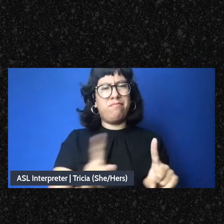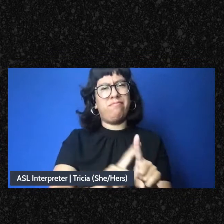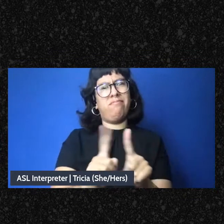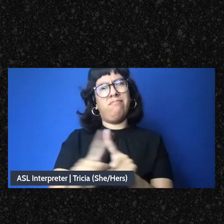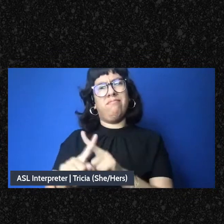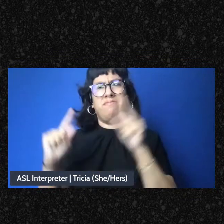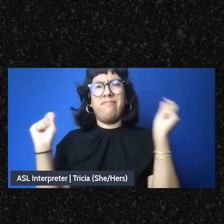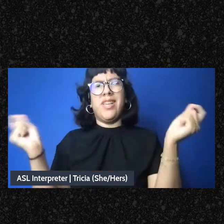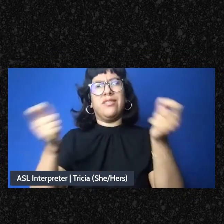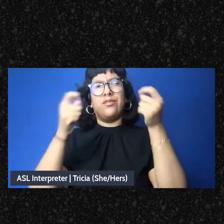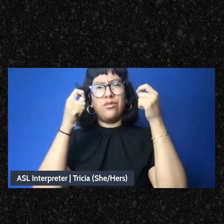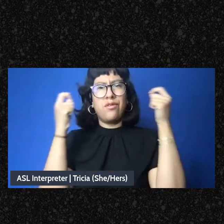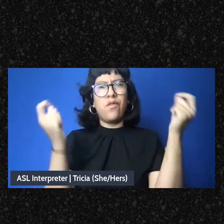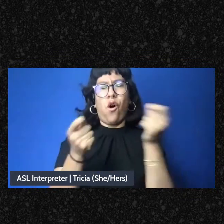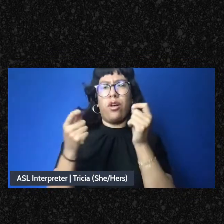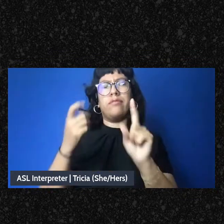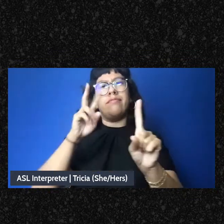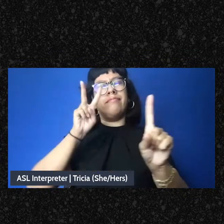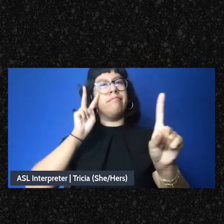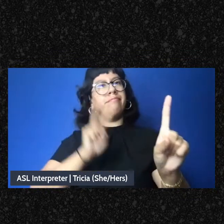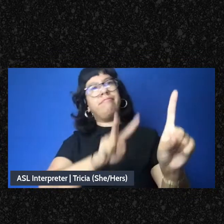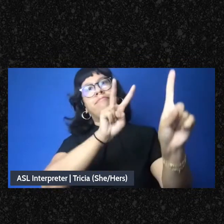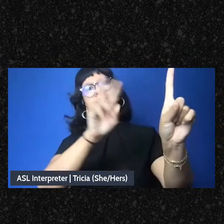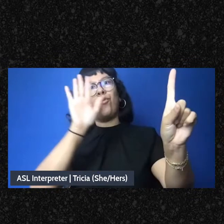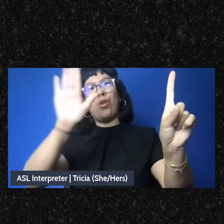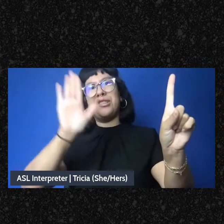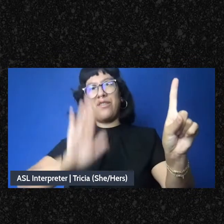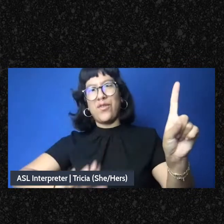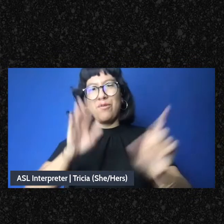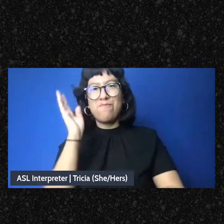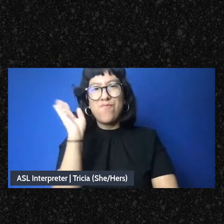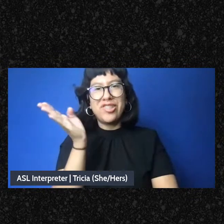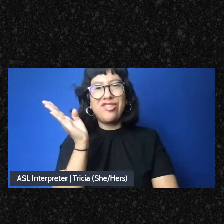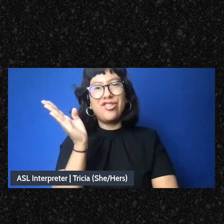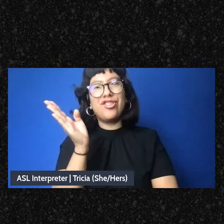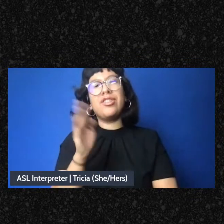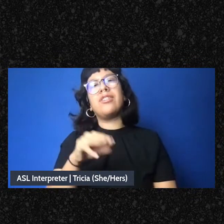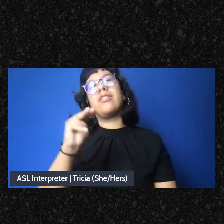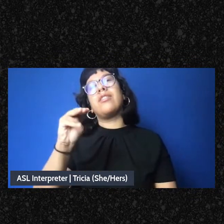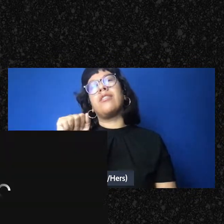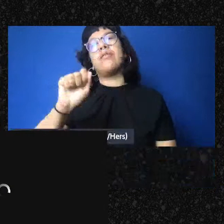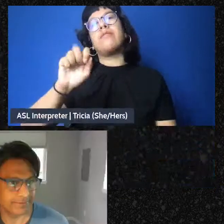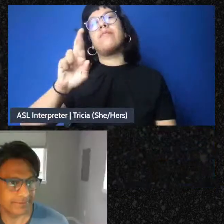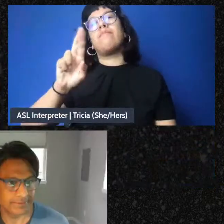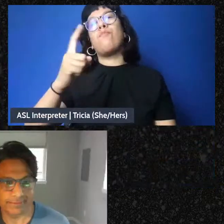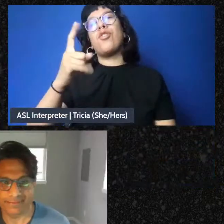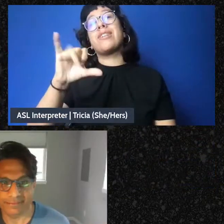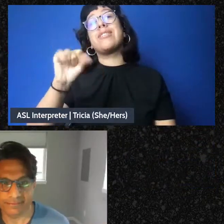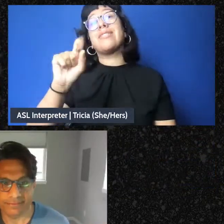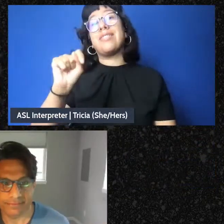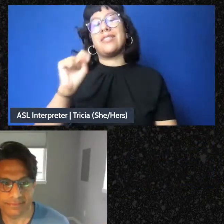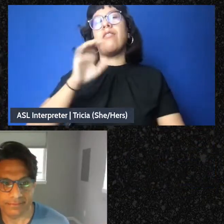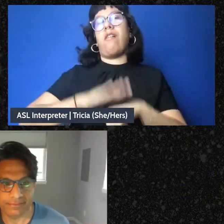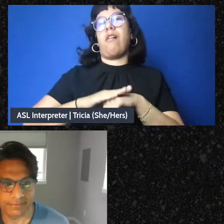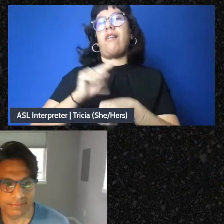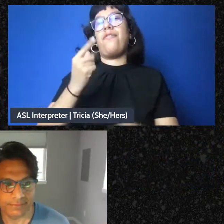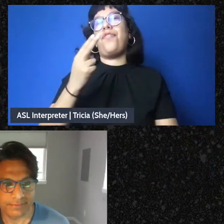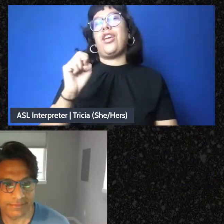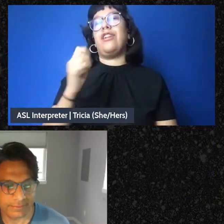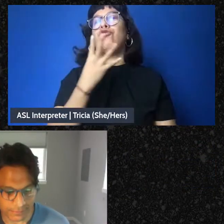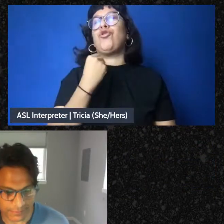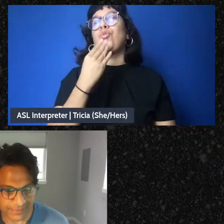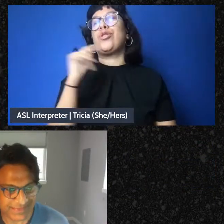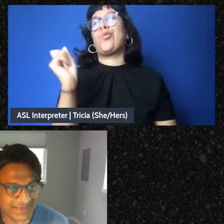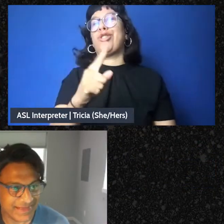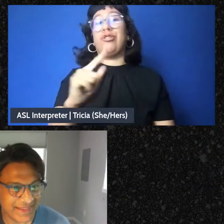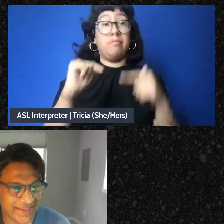and is remembered for his wonderful presentation of Marx's On the Jewish Question. So Chandon, take